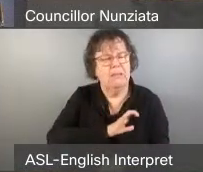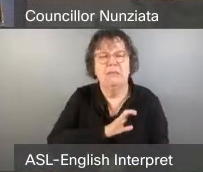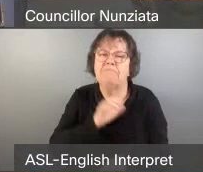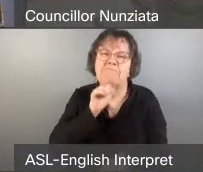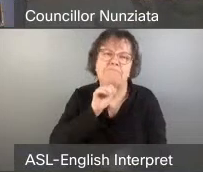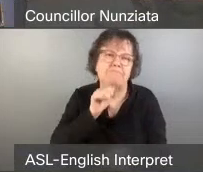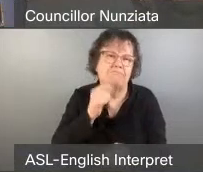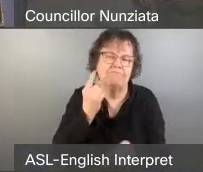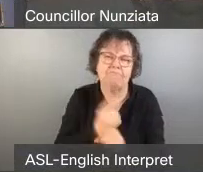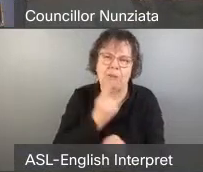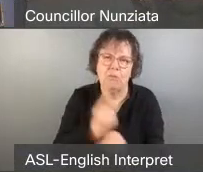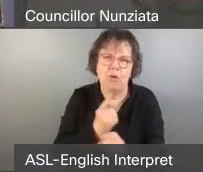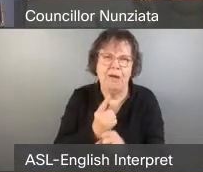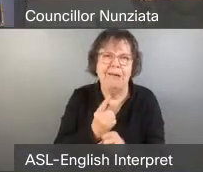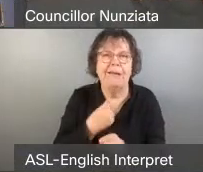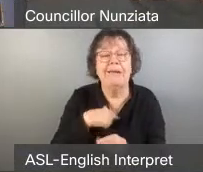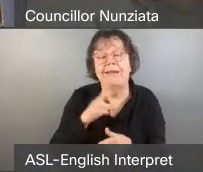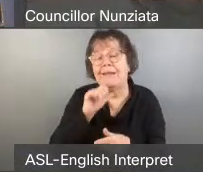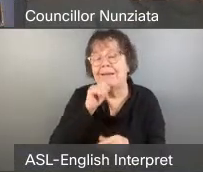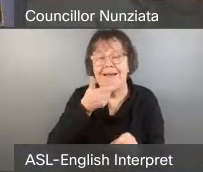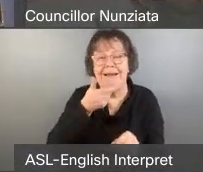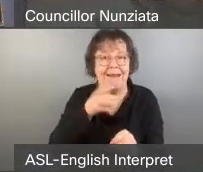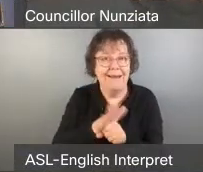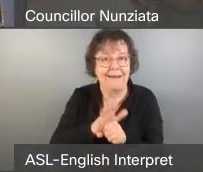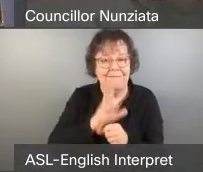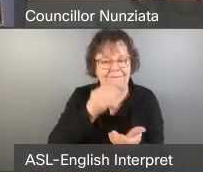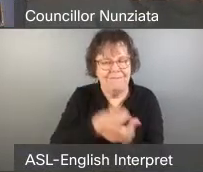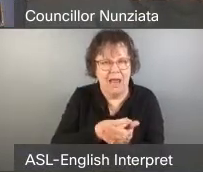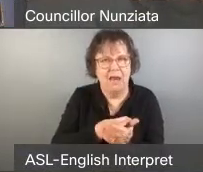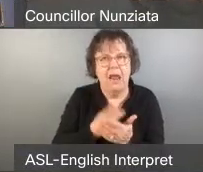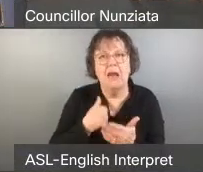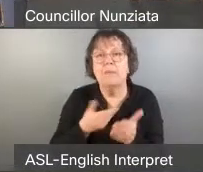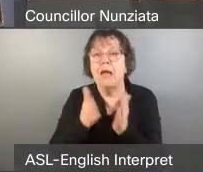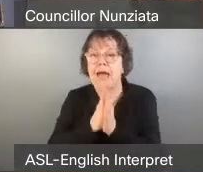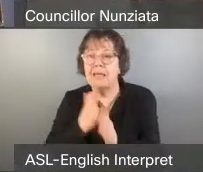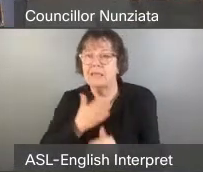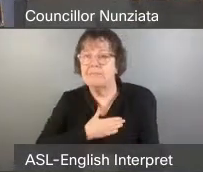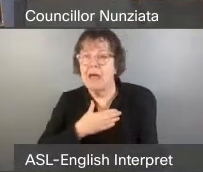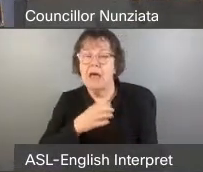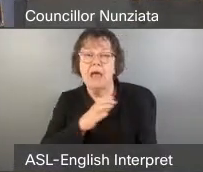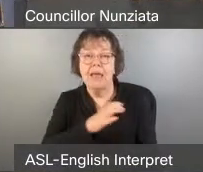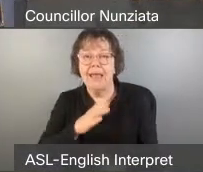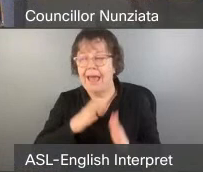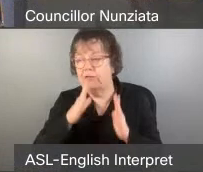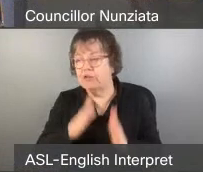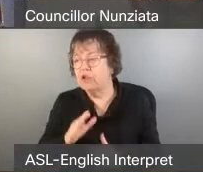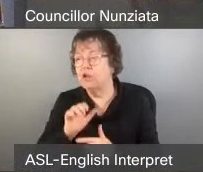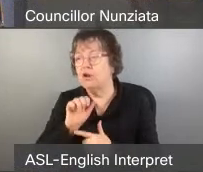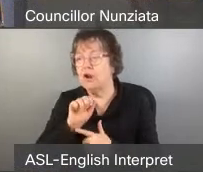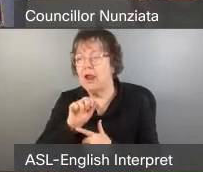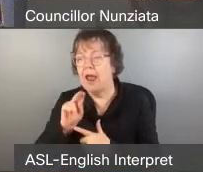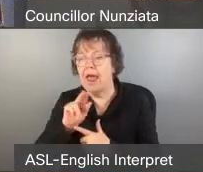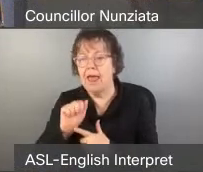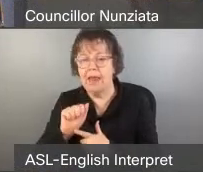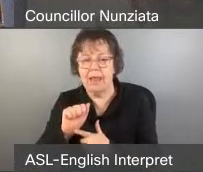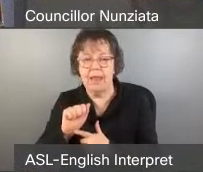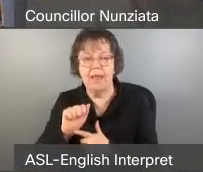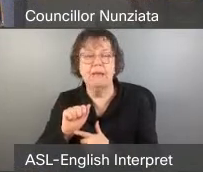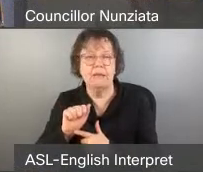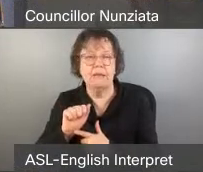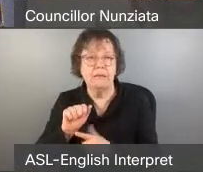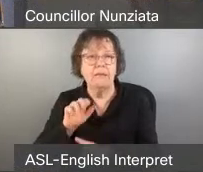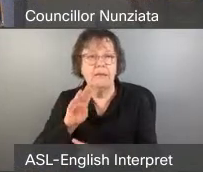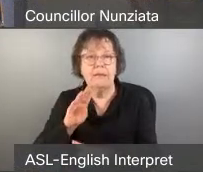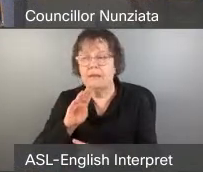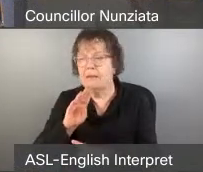need to be prioritized. I'm going to call on my own counselor here, Anna Bailao. For all the times you have paid lip service by